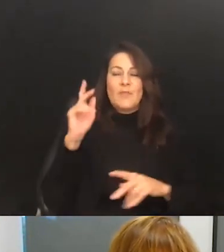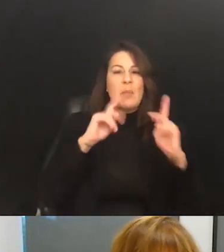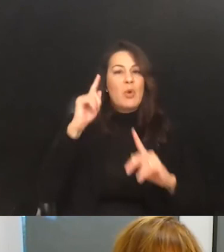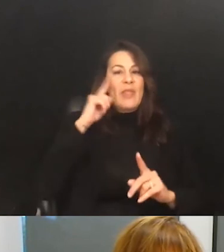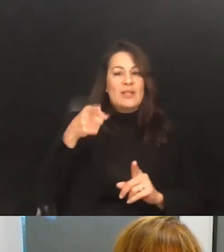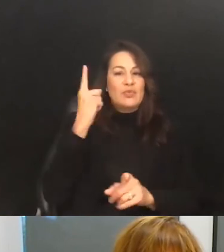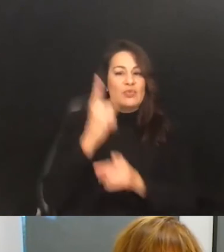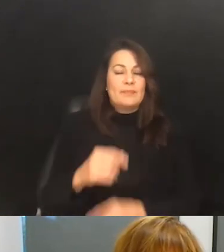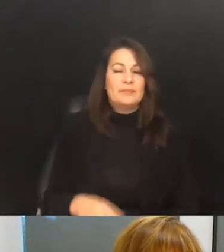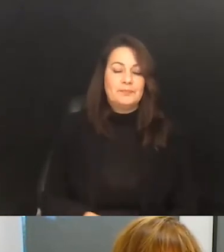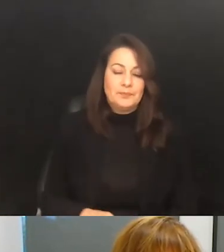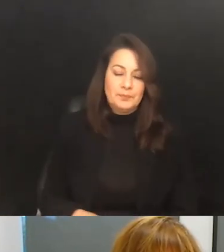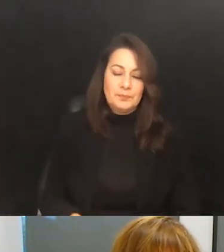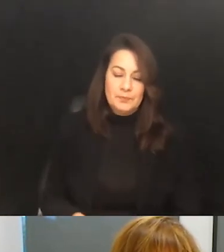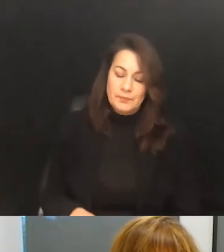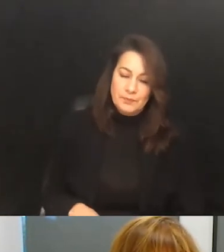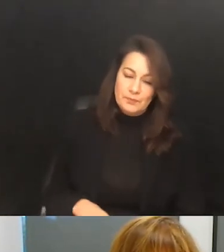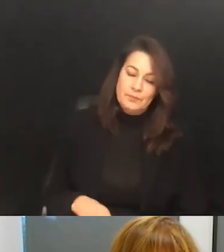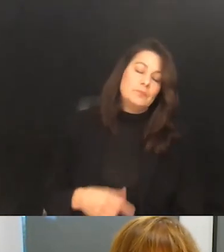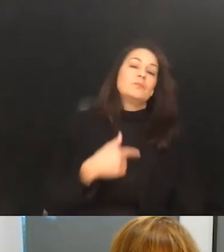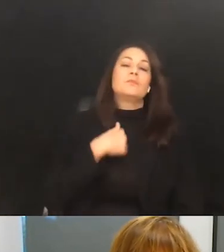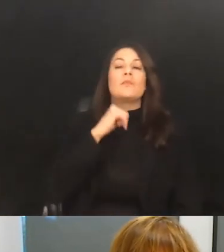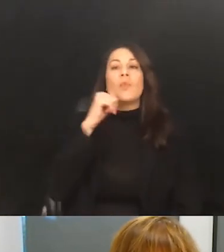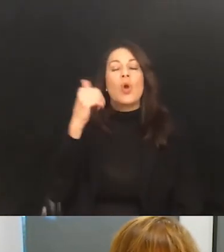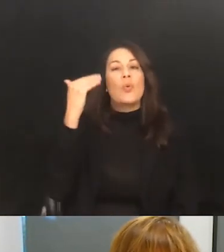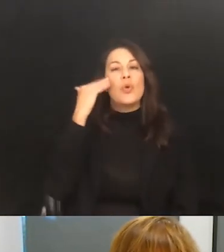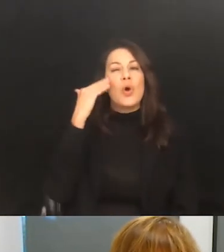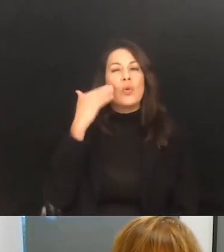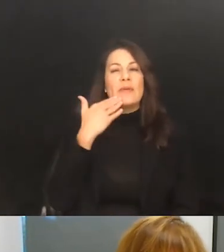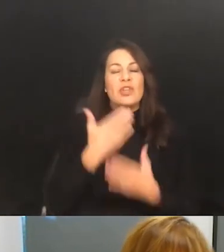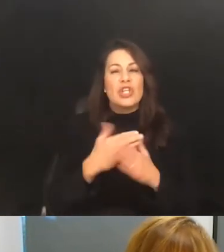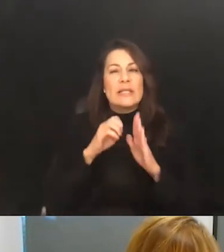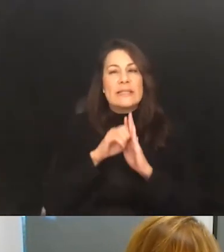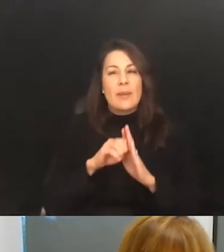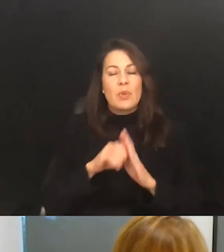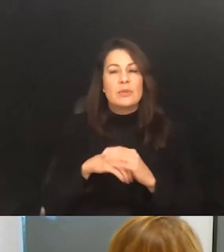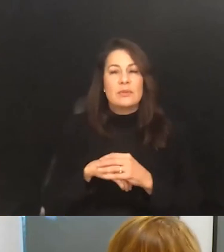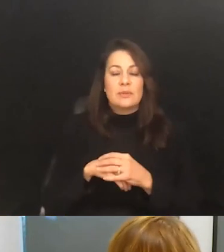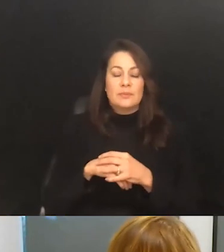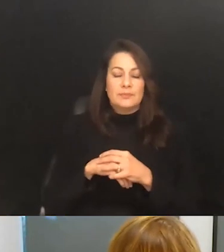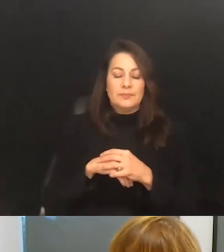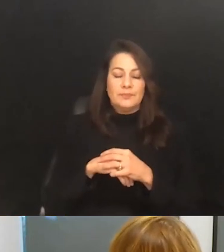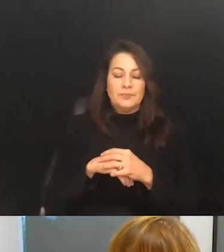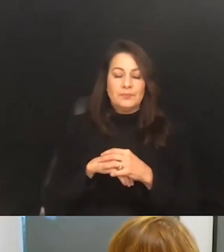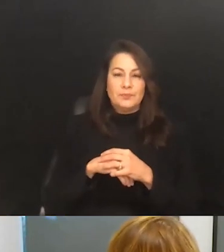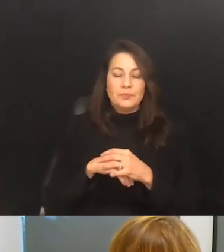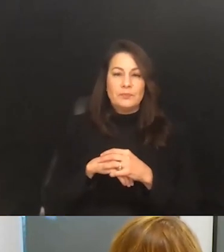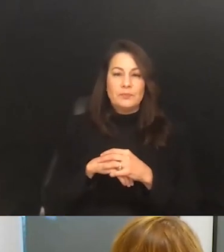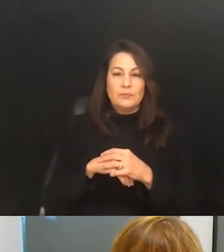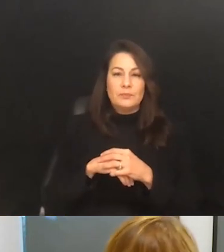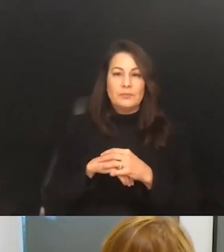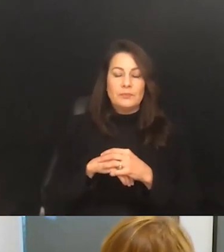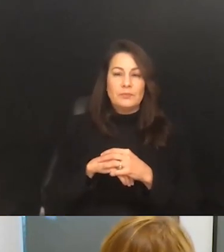don't actually know of great examples that have fully addressed this.